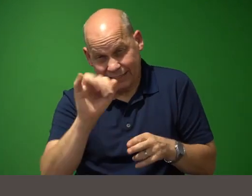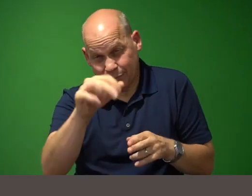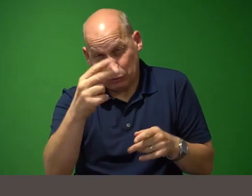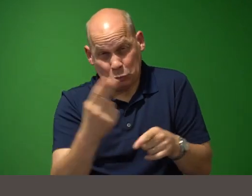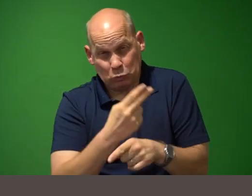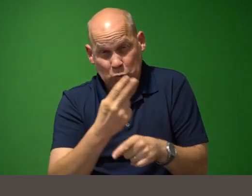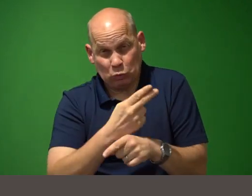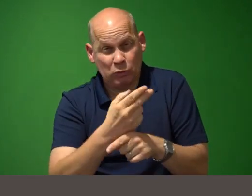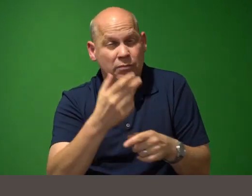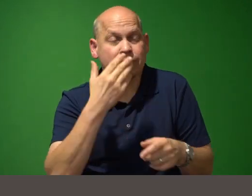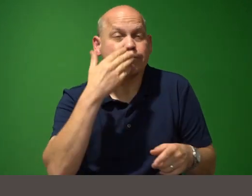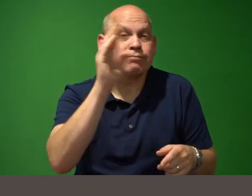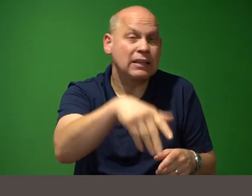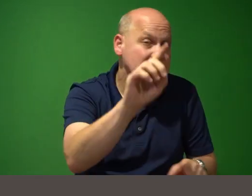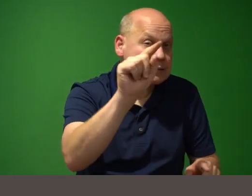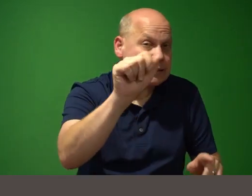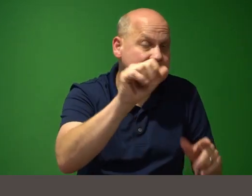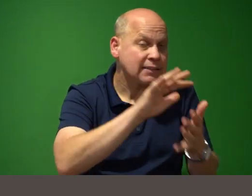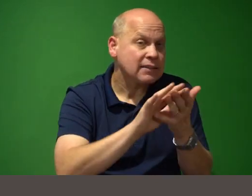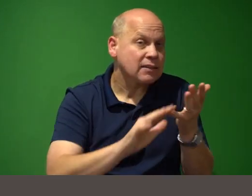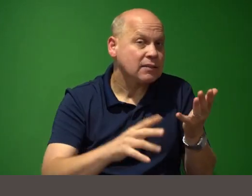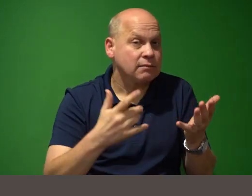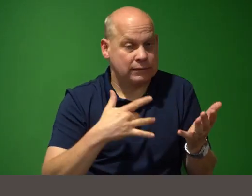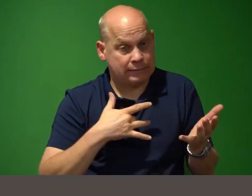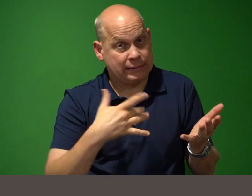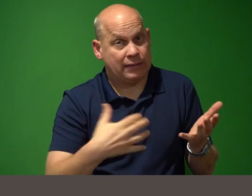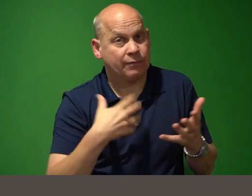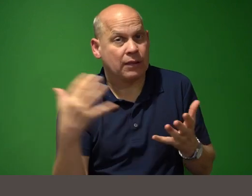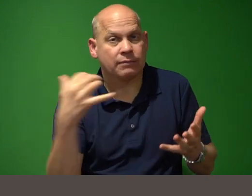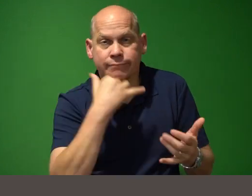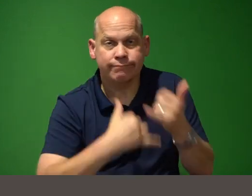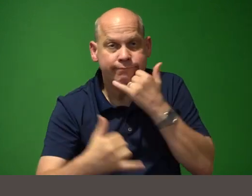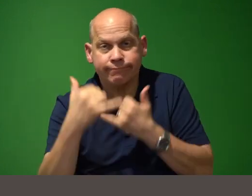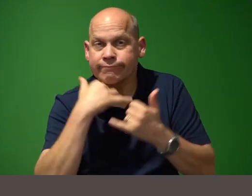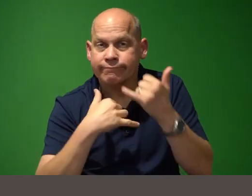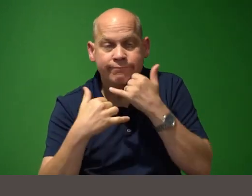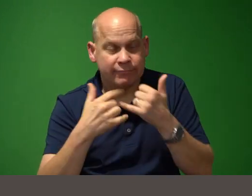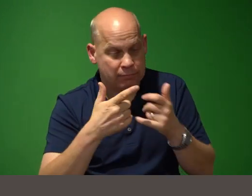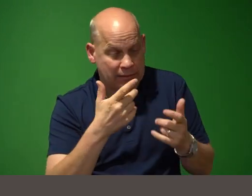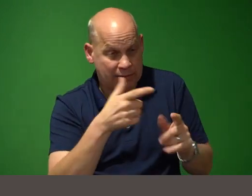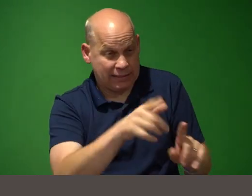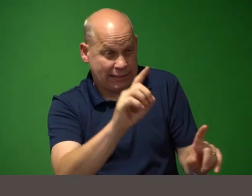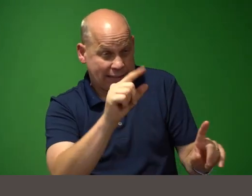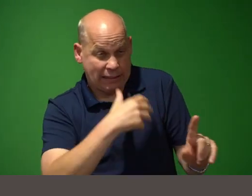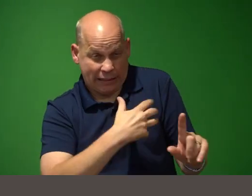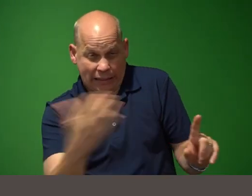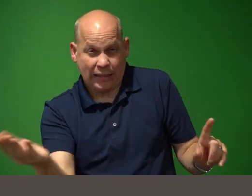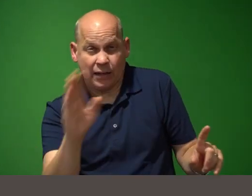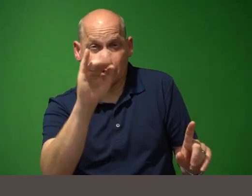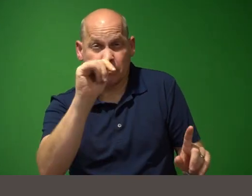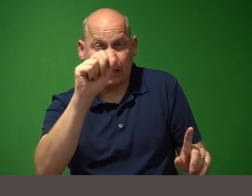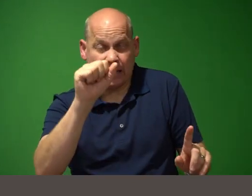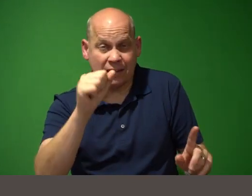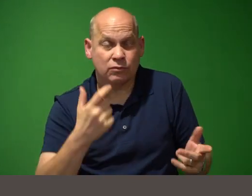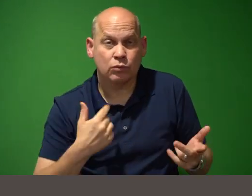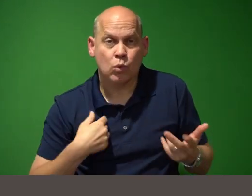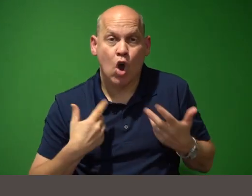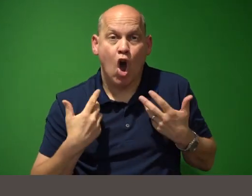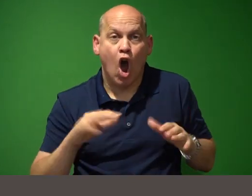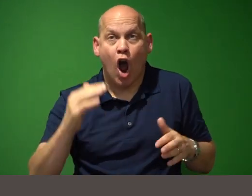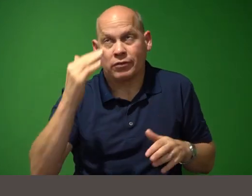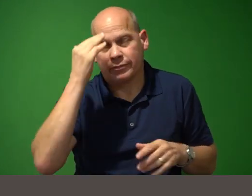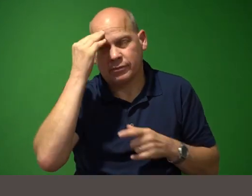that has that is prone to error and that it has a lot of bias which we already know the internet contains a lot of that